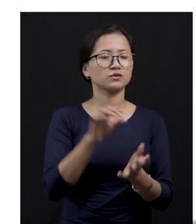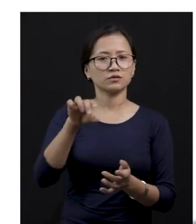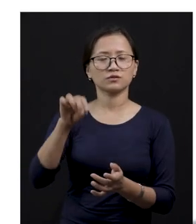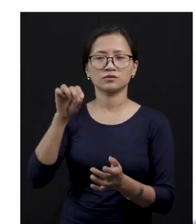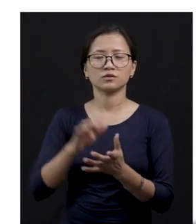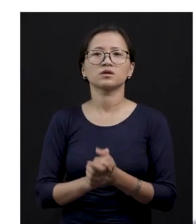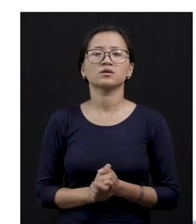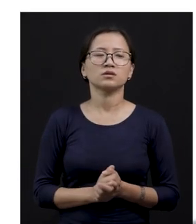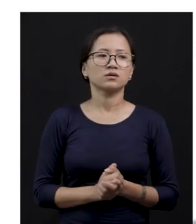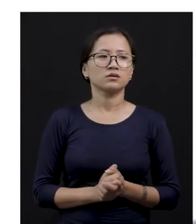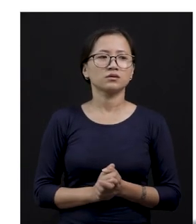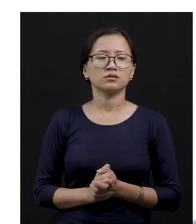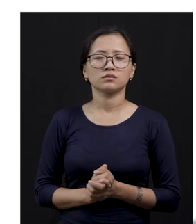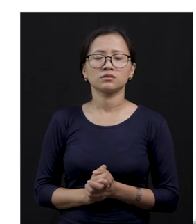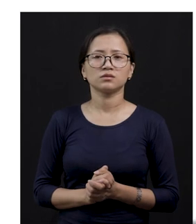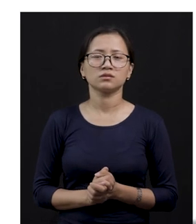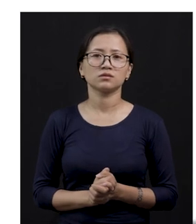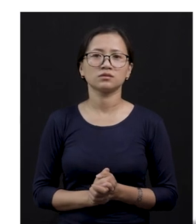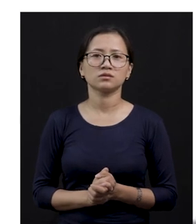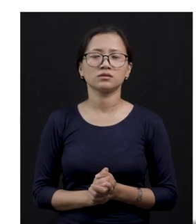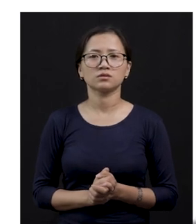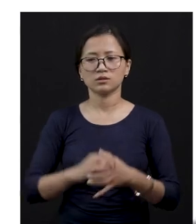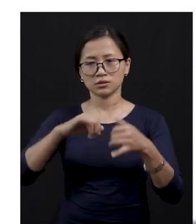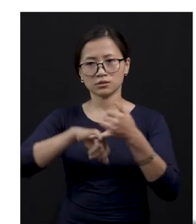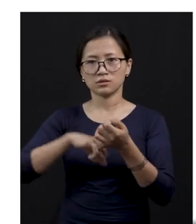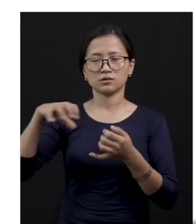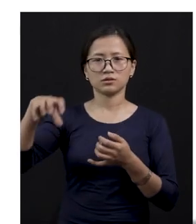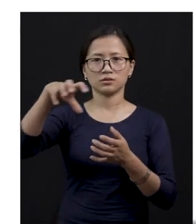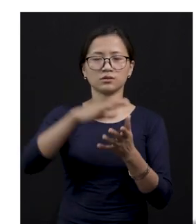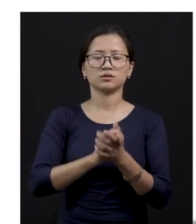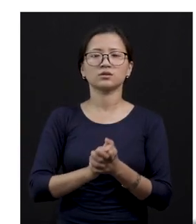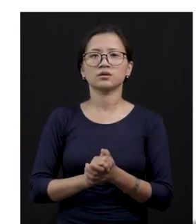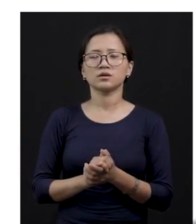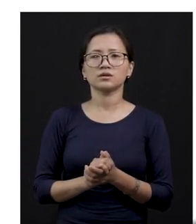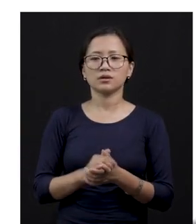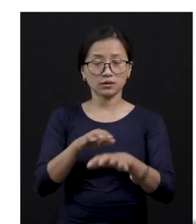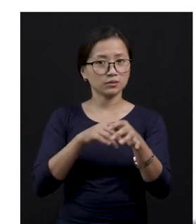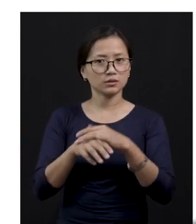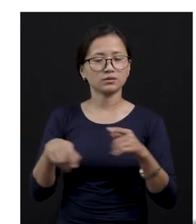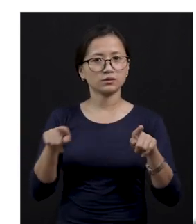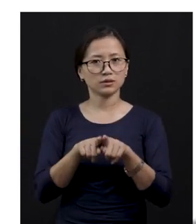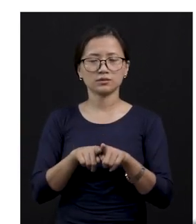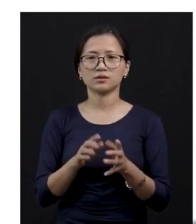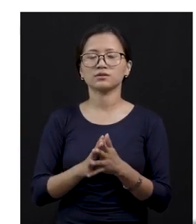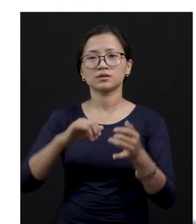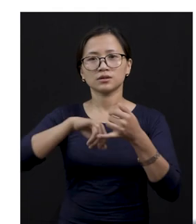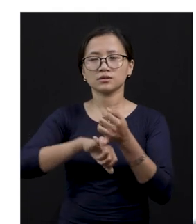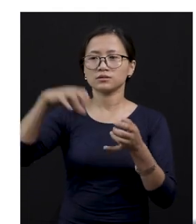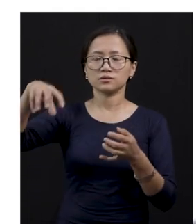Let us find out, okay, the state animals and the state birds. So, here we have